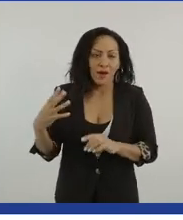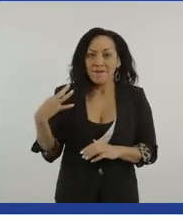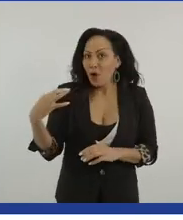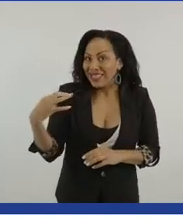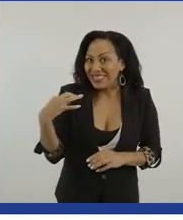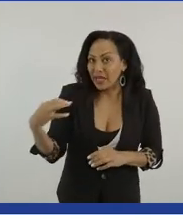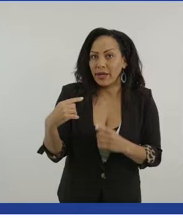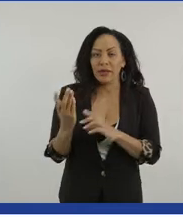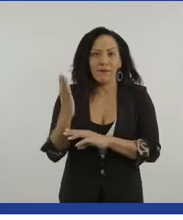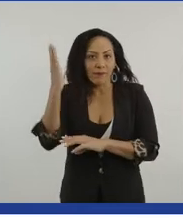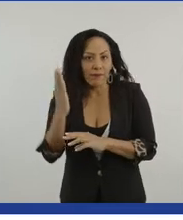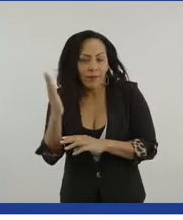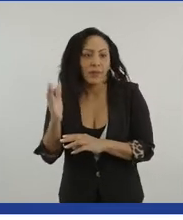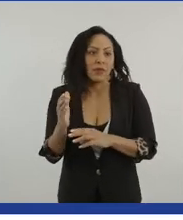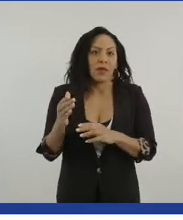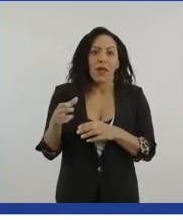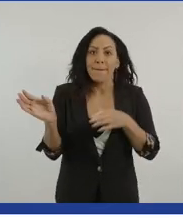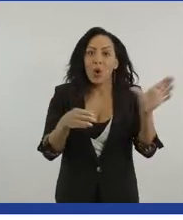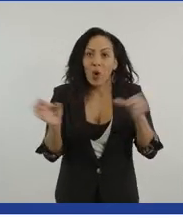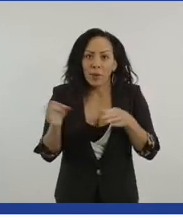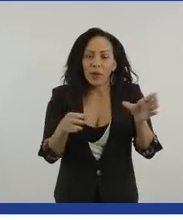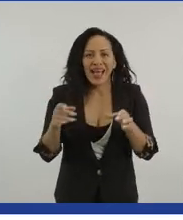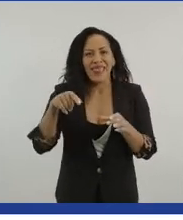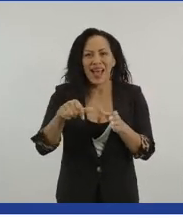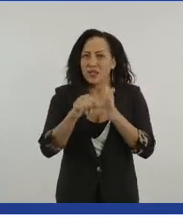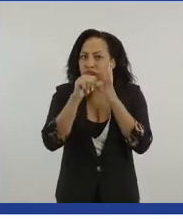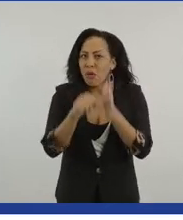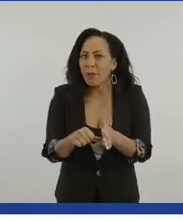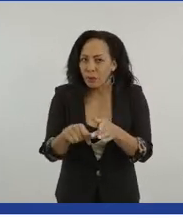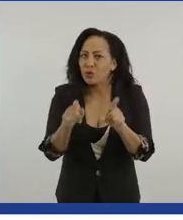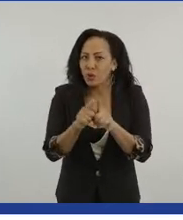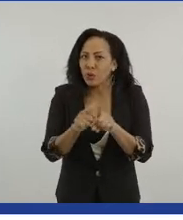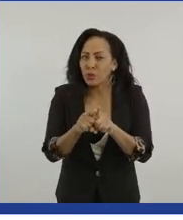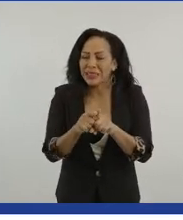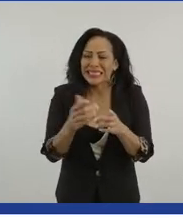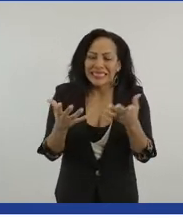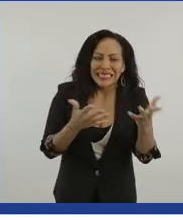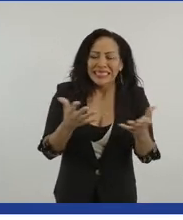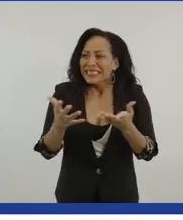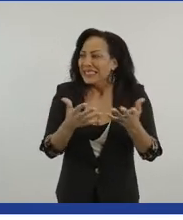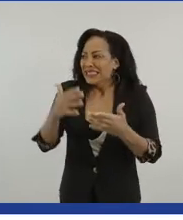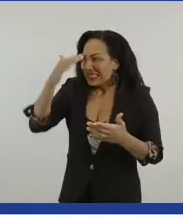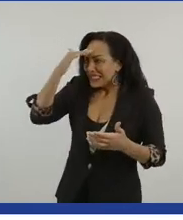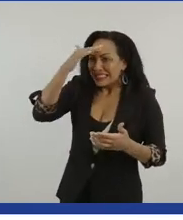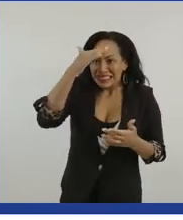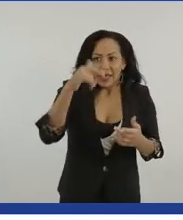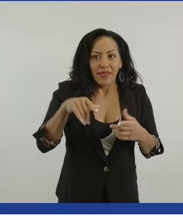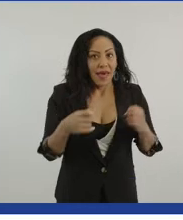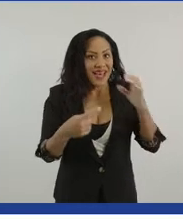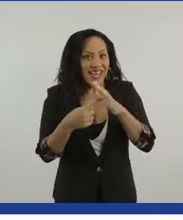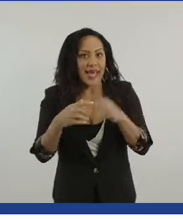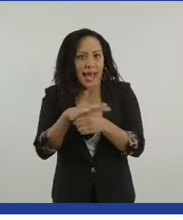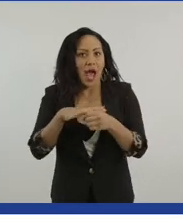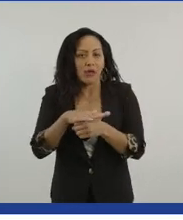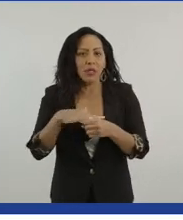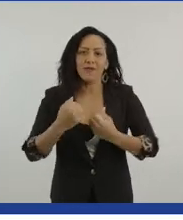employment and participation as a real issue. And, uh, those are the, the key areas that as a foundation that